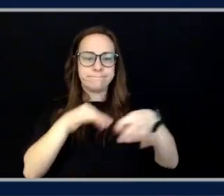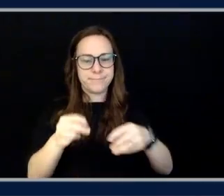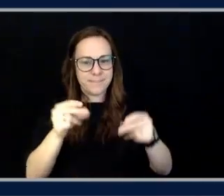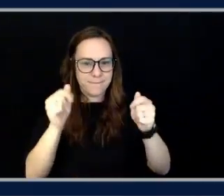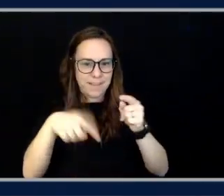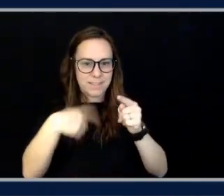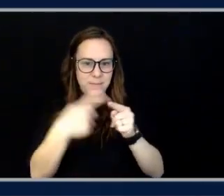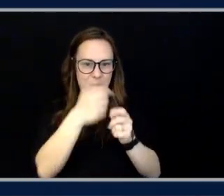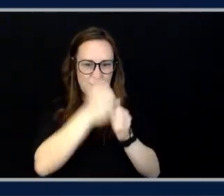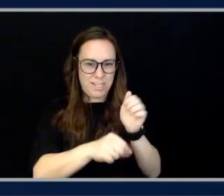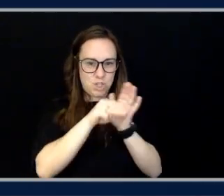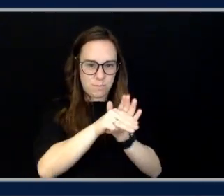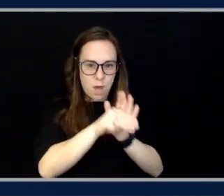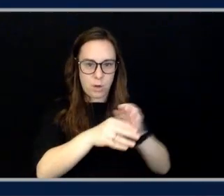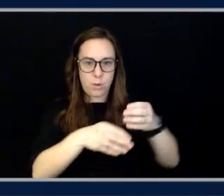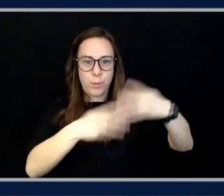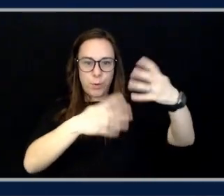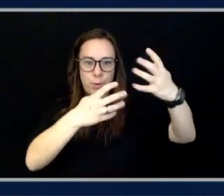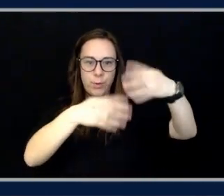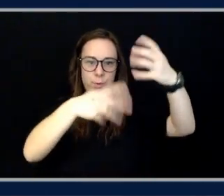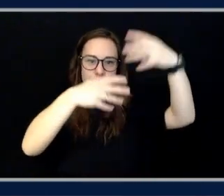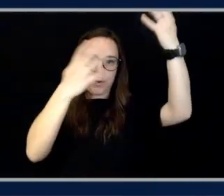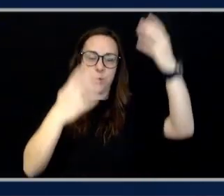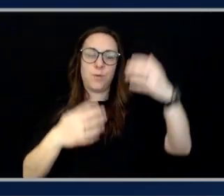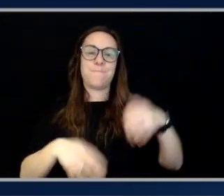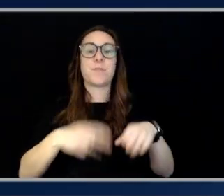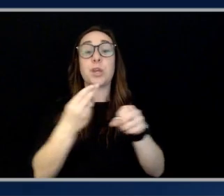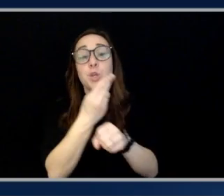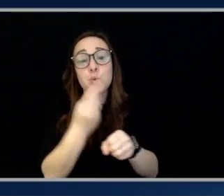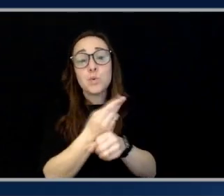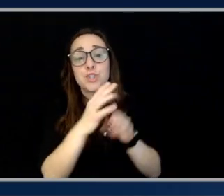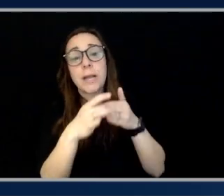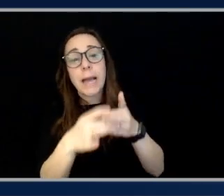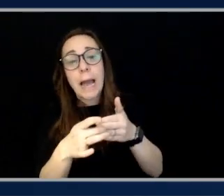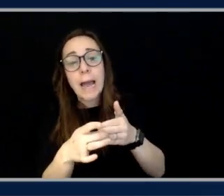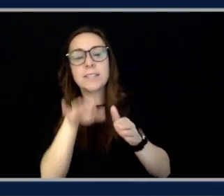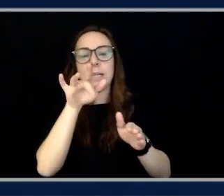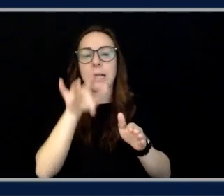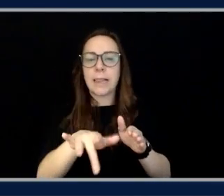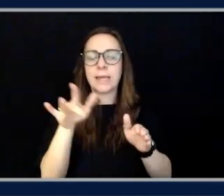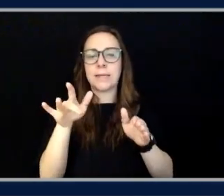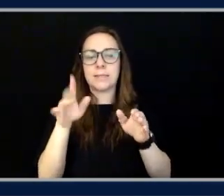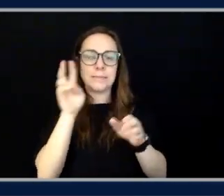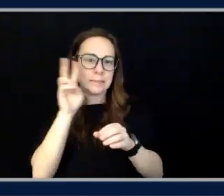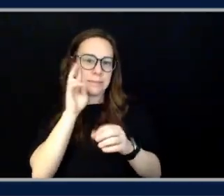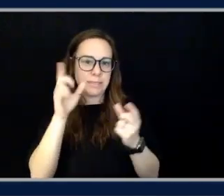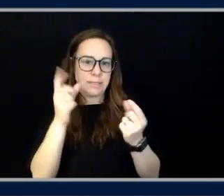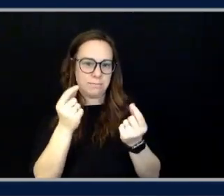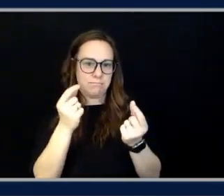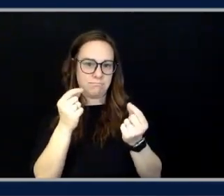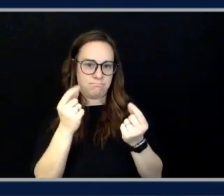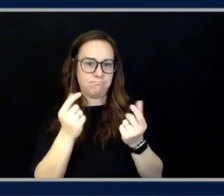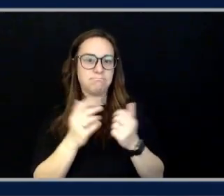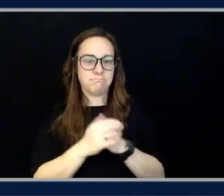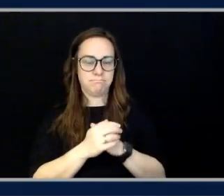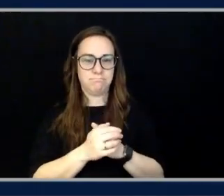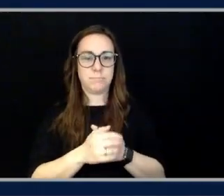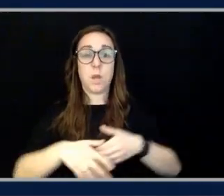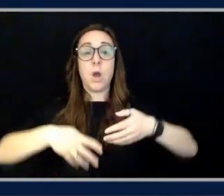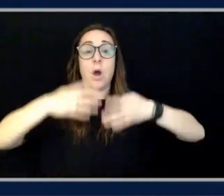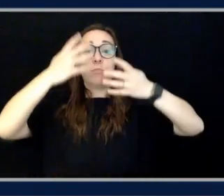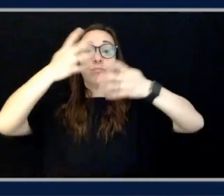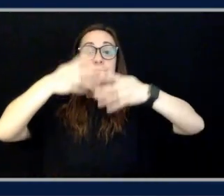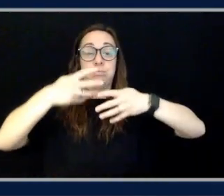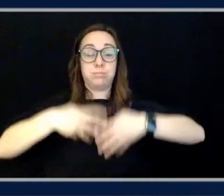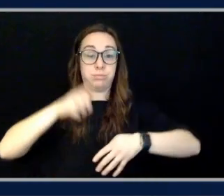the bottom, you'll have things like the user guide. So you can click on that and see what the user guide has. If you scroll back to the top and actually